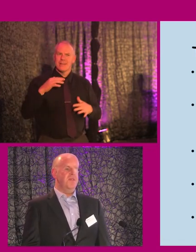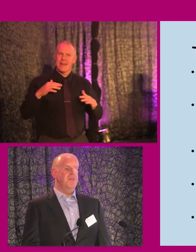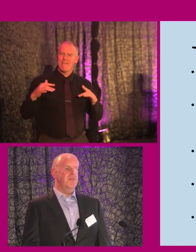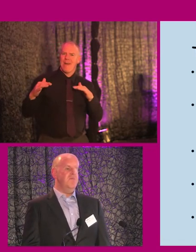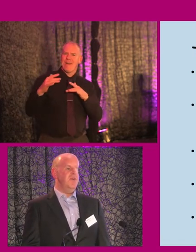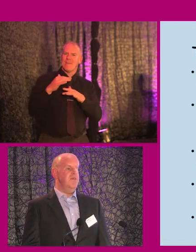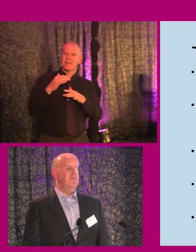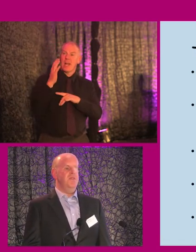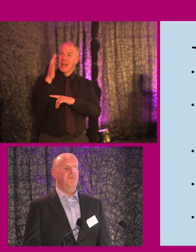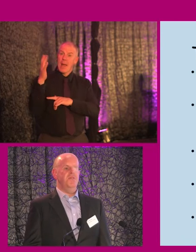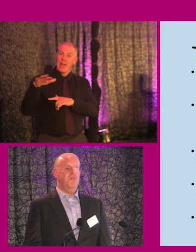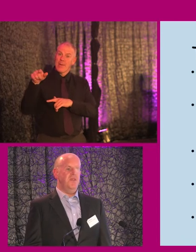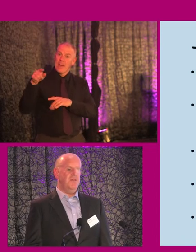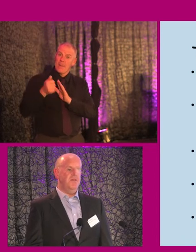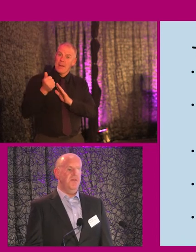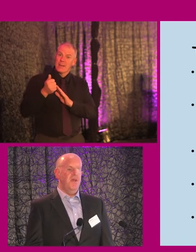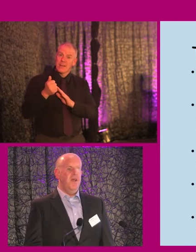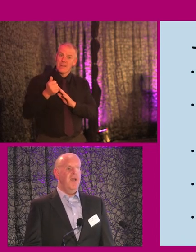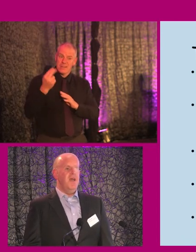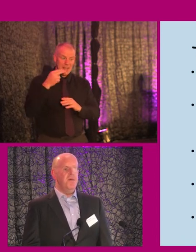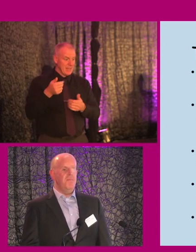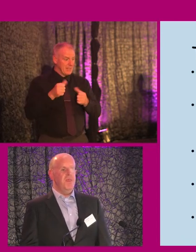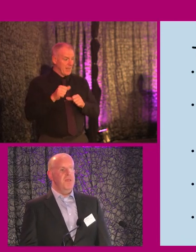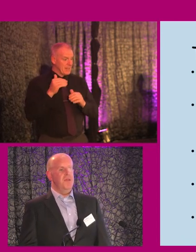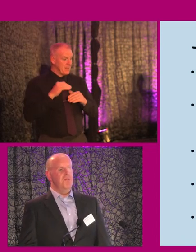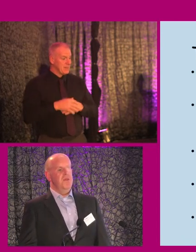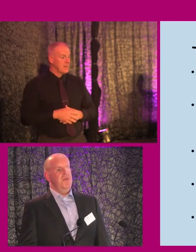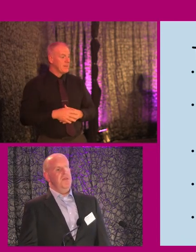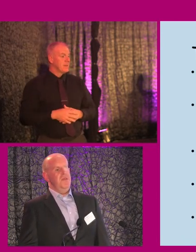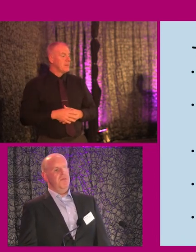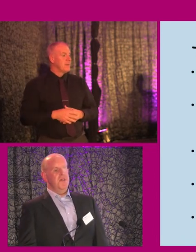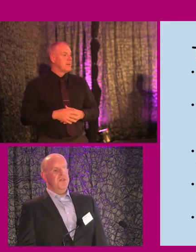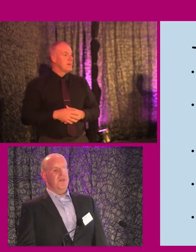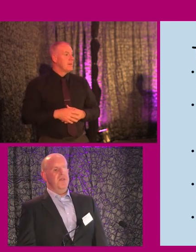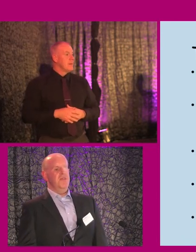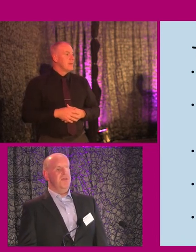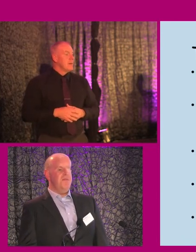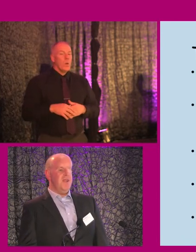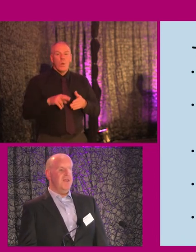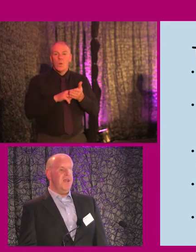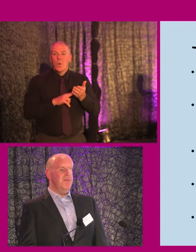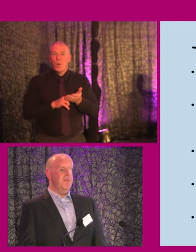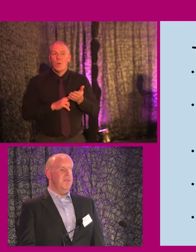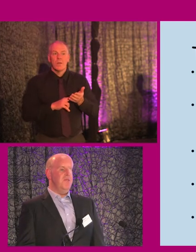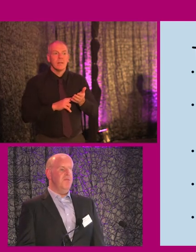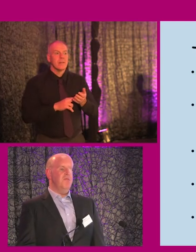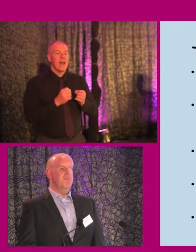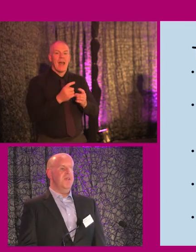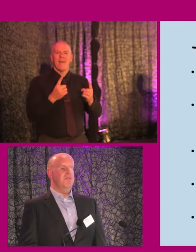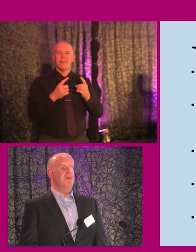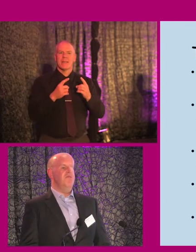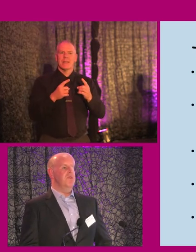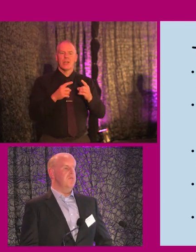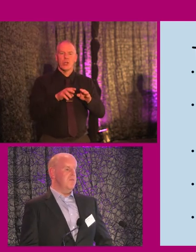within the library area in the building, which is in the next slide, and, you know, utilising kind of the fact that everything's in a uniform